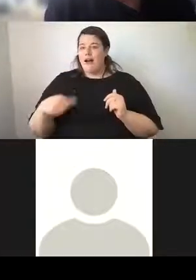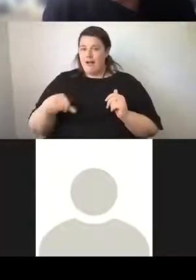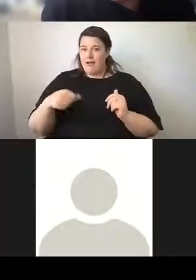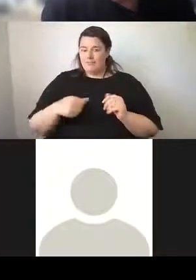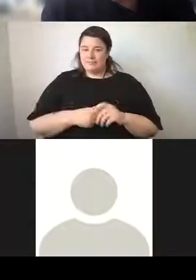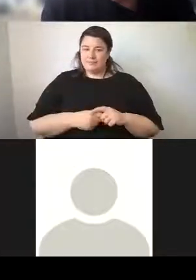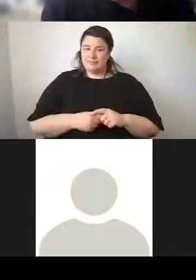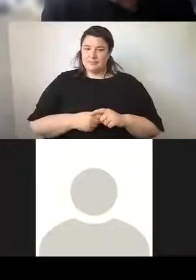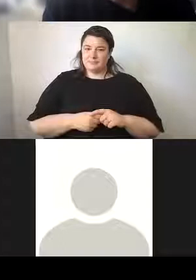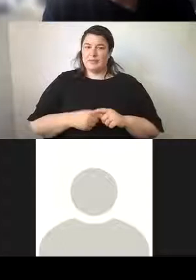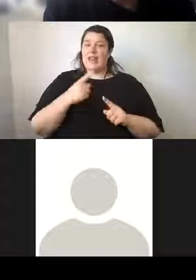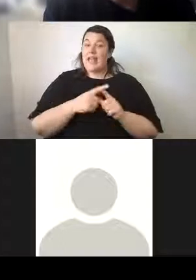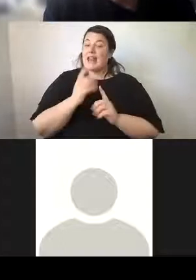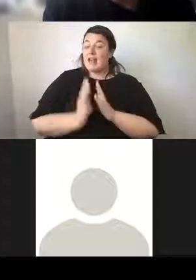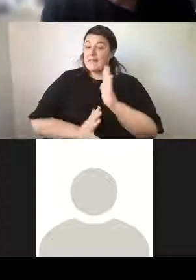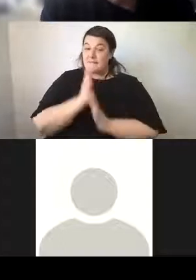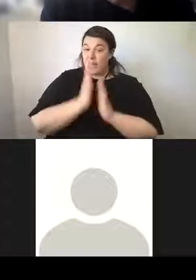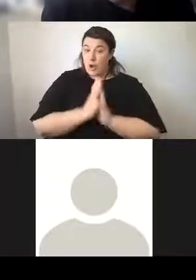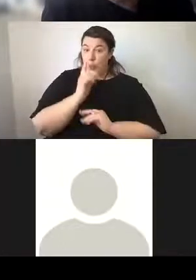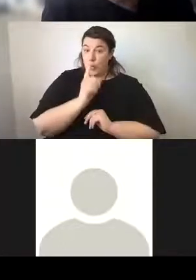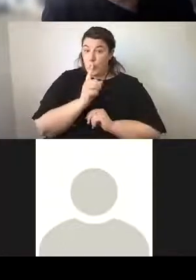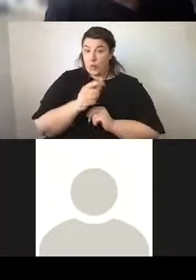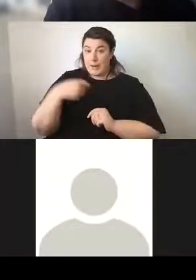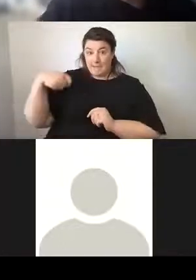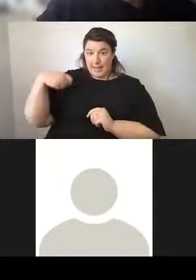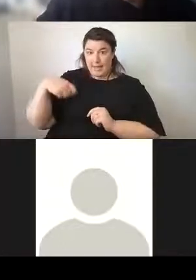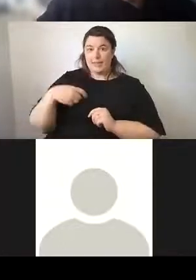as a fire warning in case there was fire.